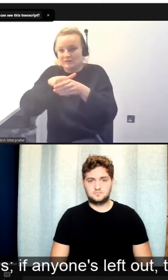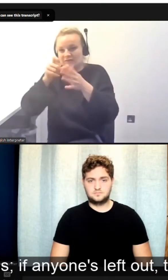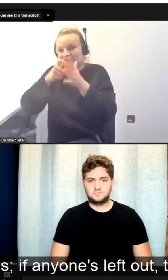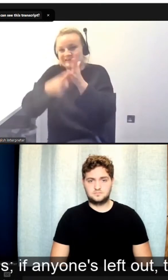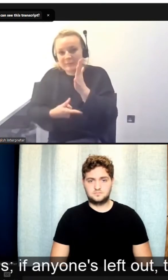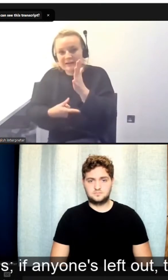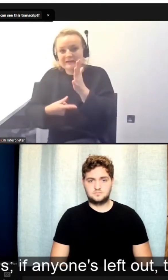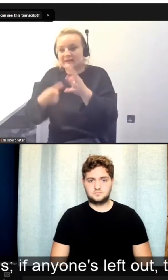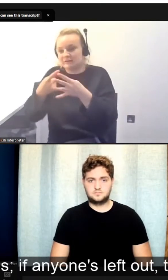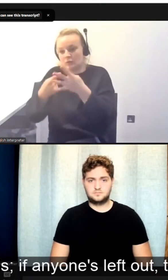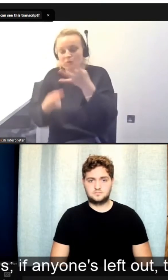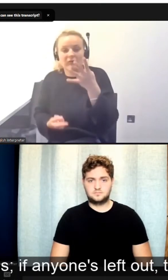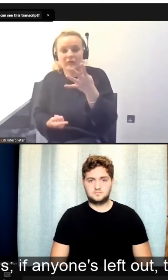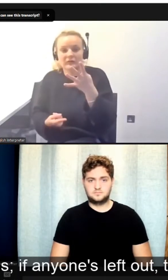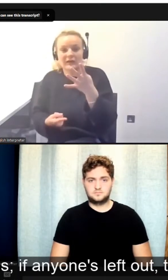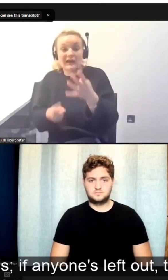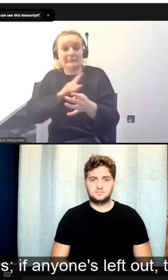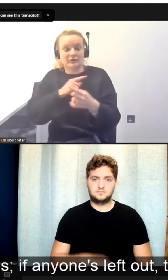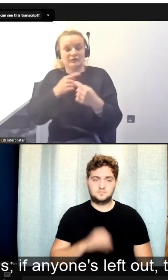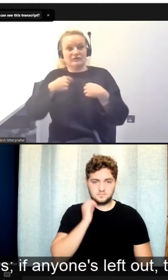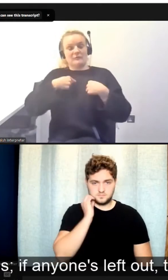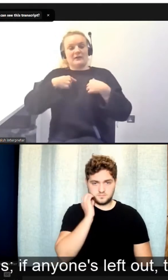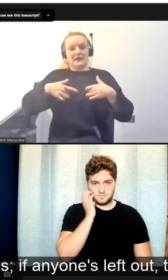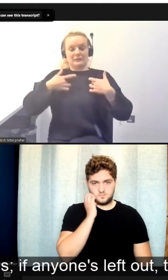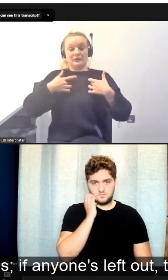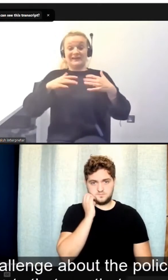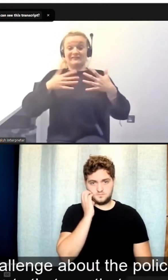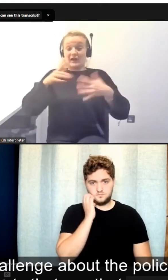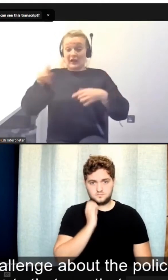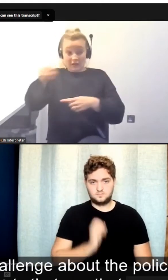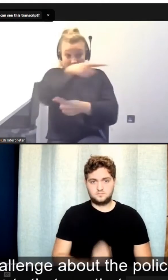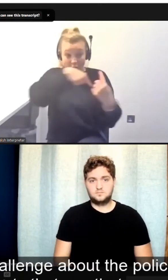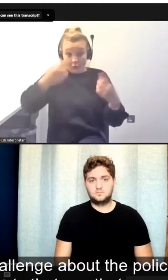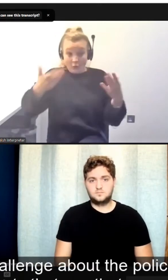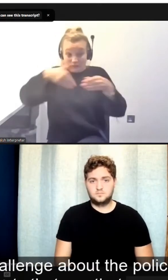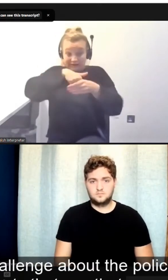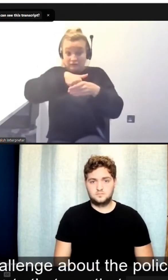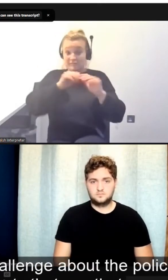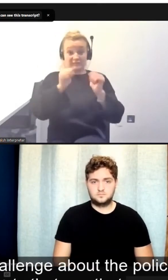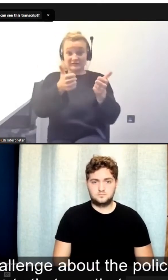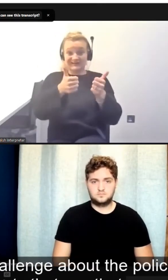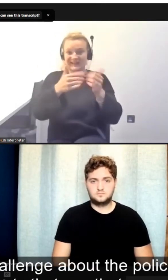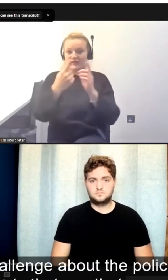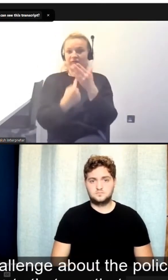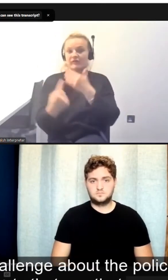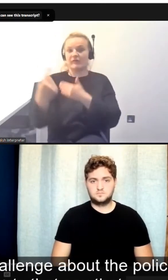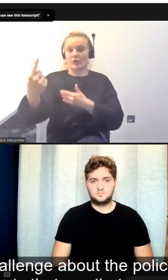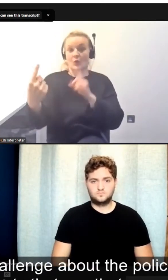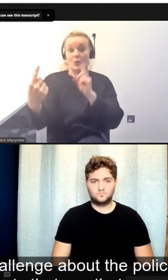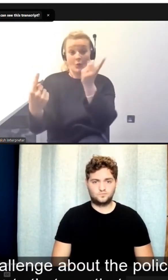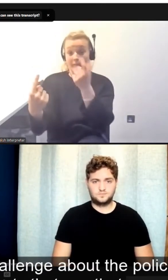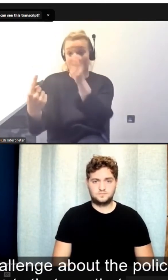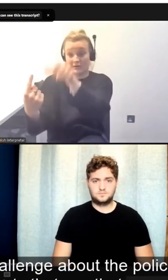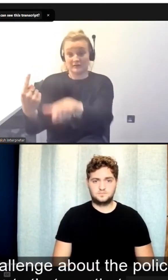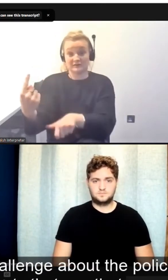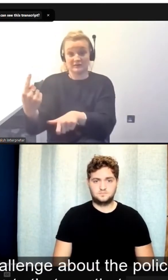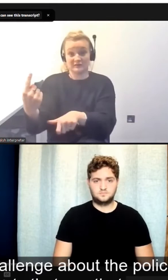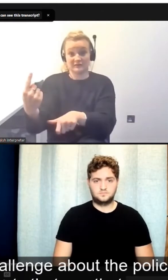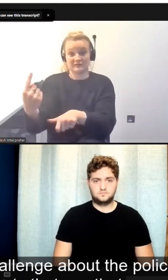is, if anyone's left out, then it's not inclusive. So there's an opportunity to genuinely challenge